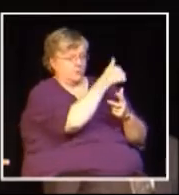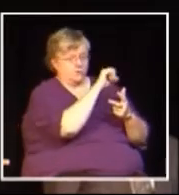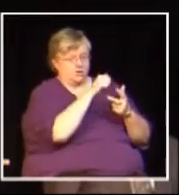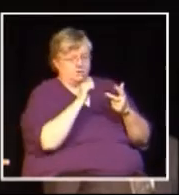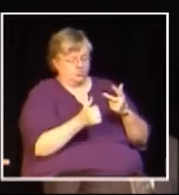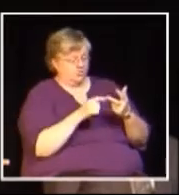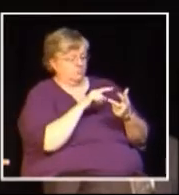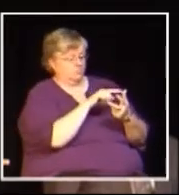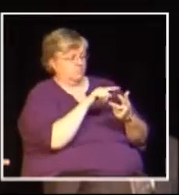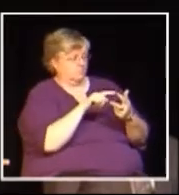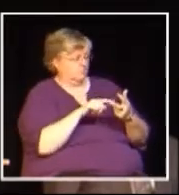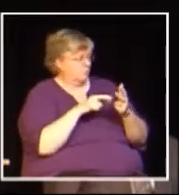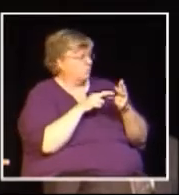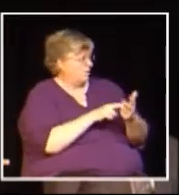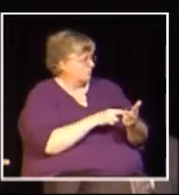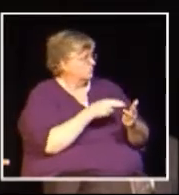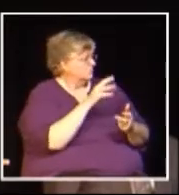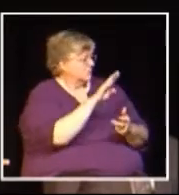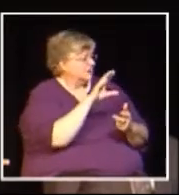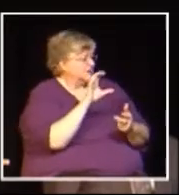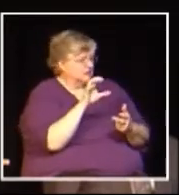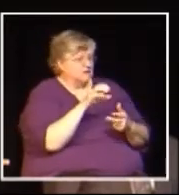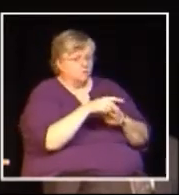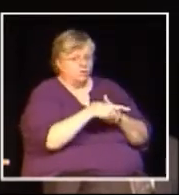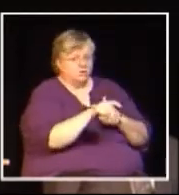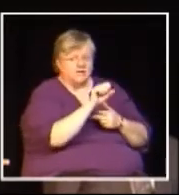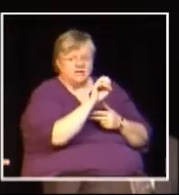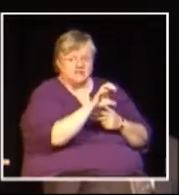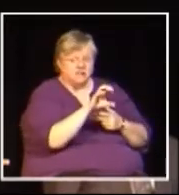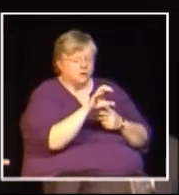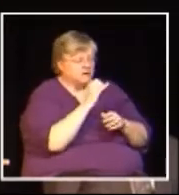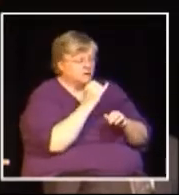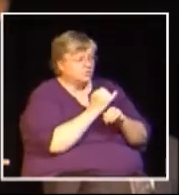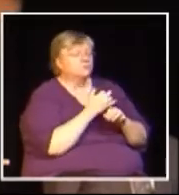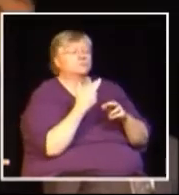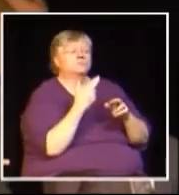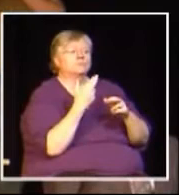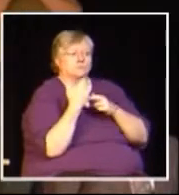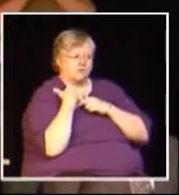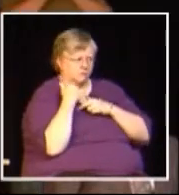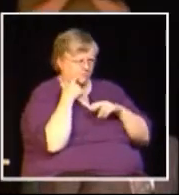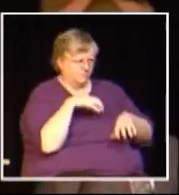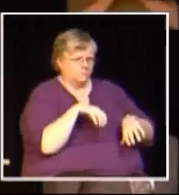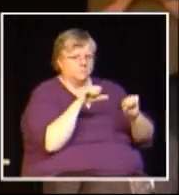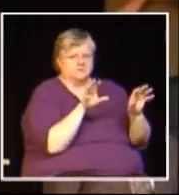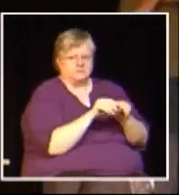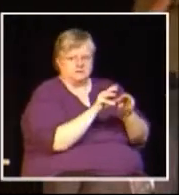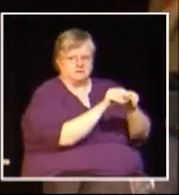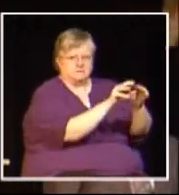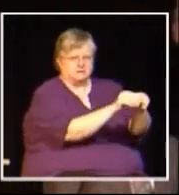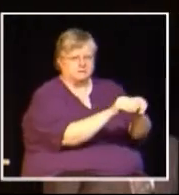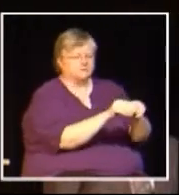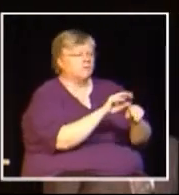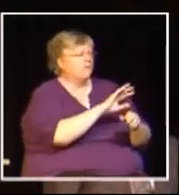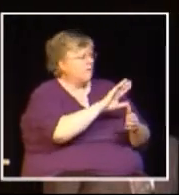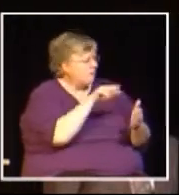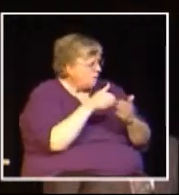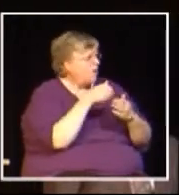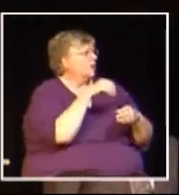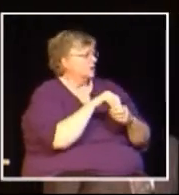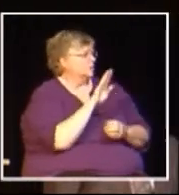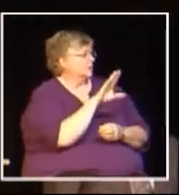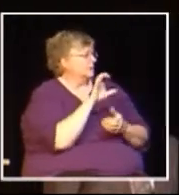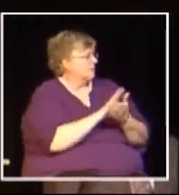Dialogue Fund which was created by the Government of British Columbia. The fund is independently administered by BC's universities,